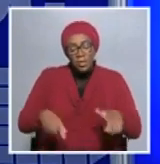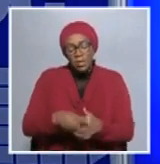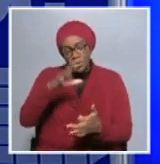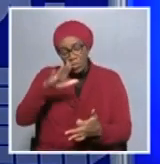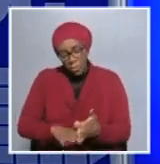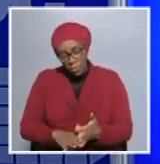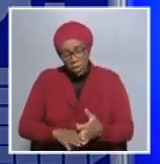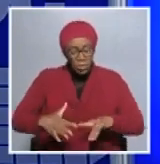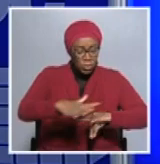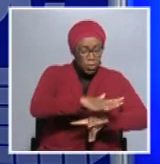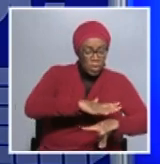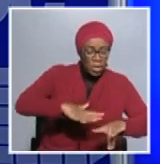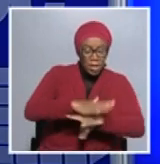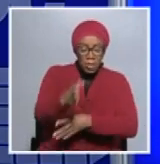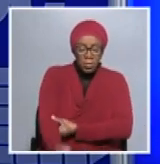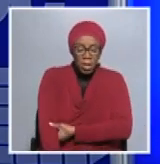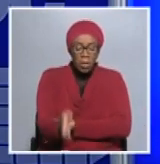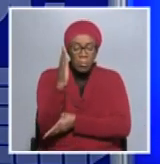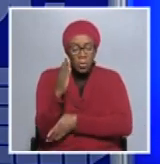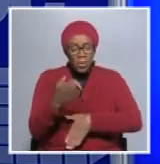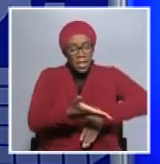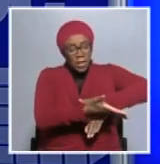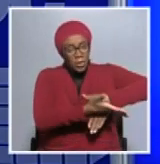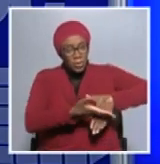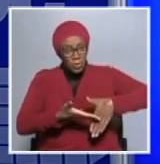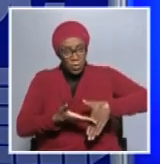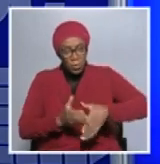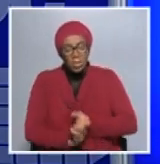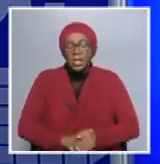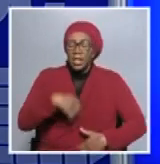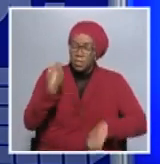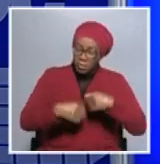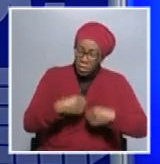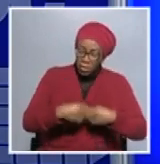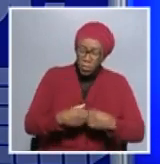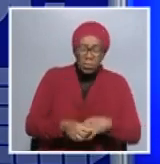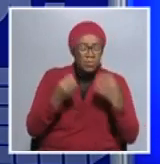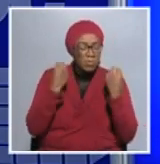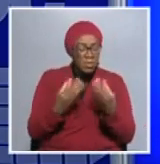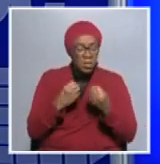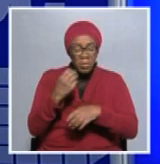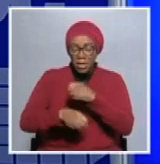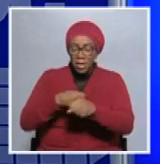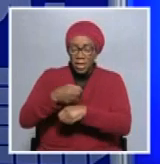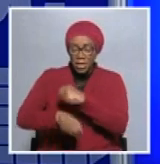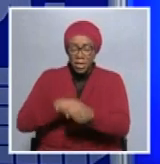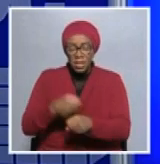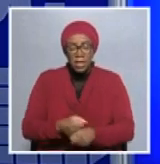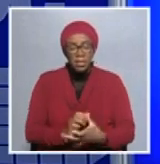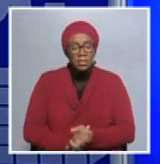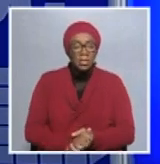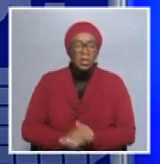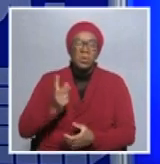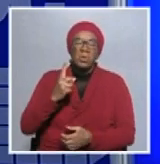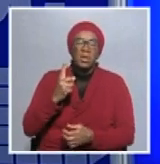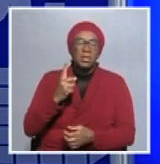as the red line, has been the apple of discord for years. What do you make of the current discourse around this